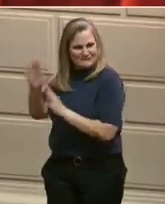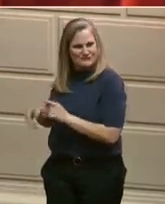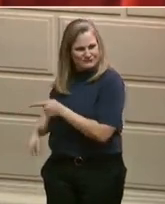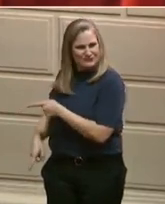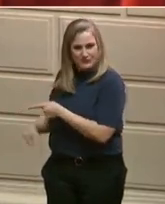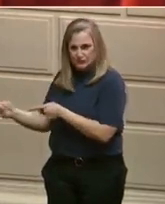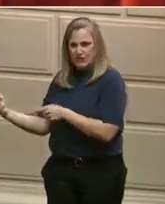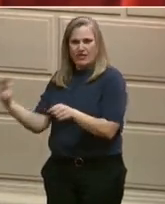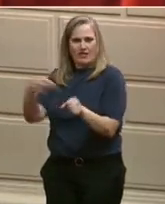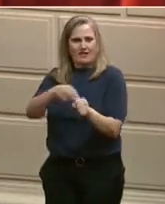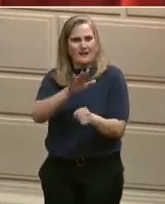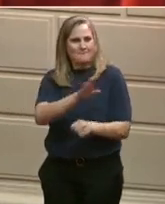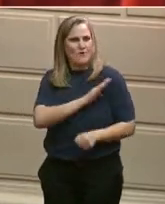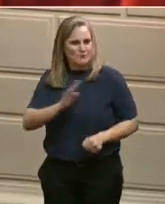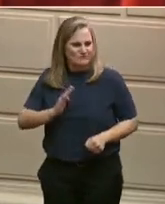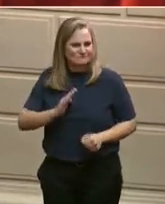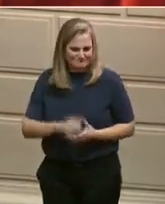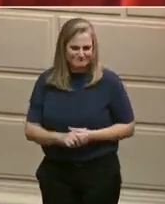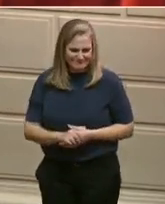chair of that board.